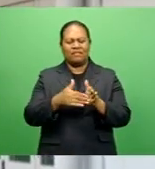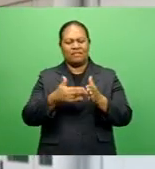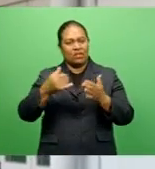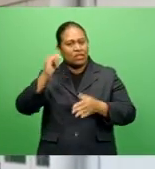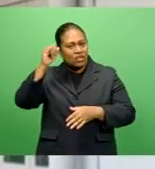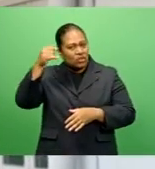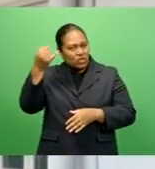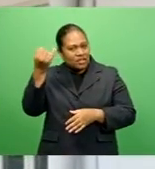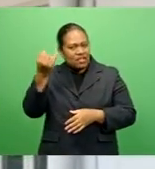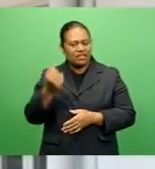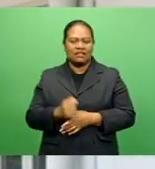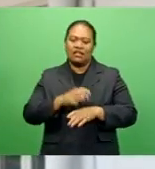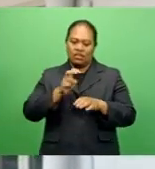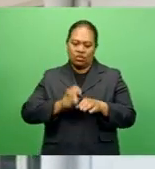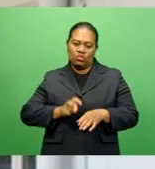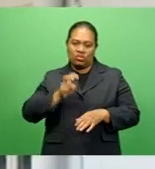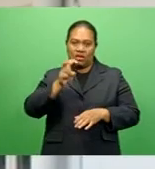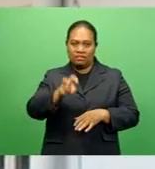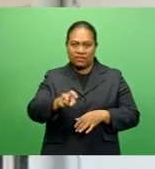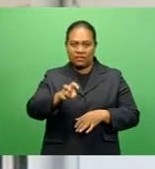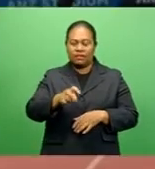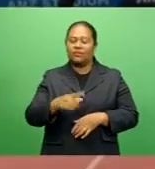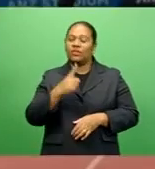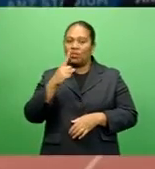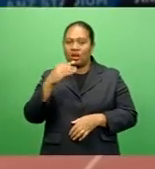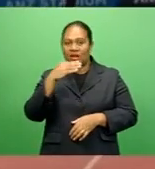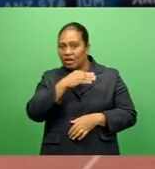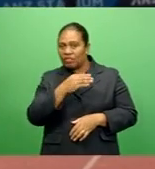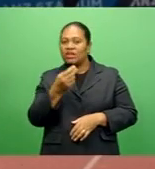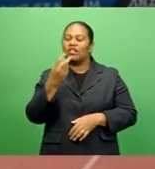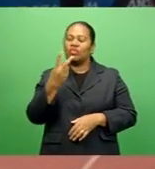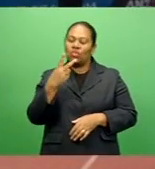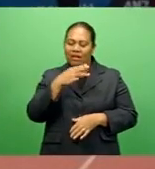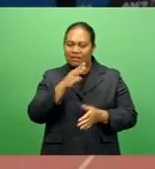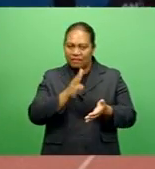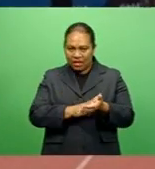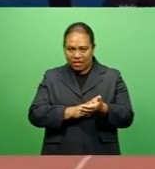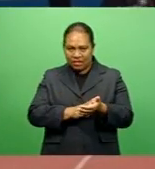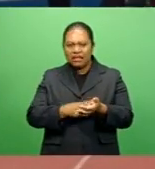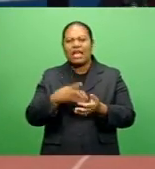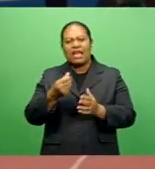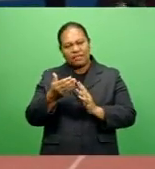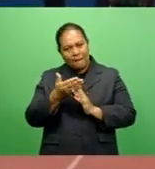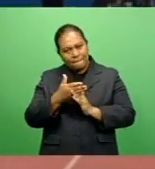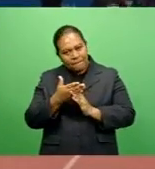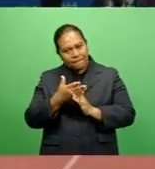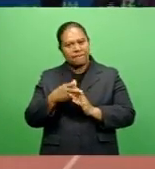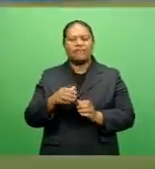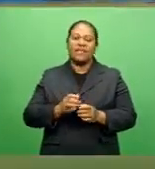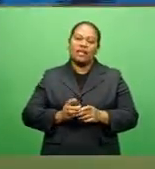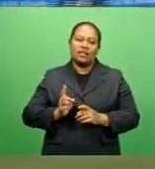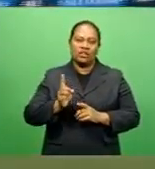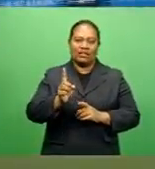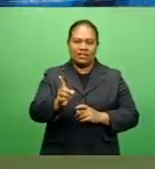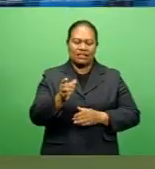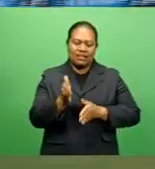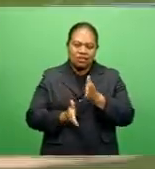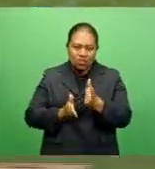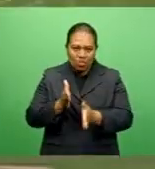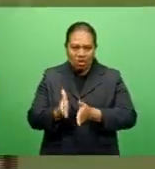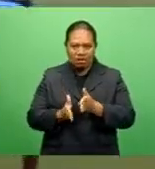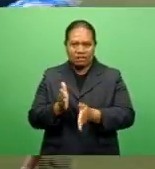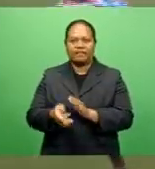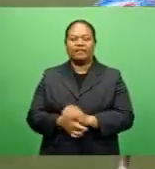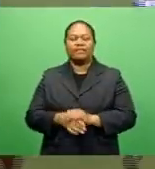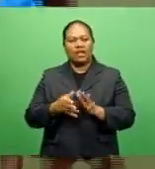the jumps and the 100 and 200s. We also have some middle-distance runners. Blooming with confidence, the two have high